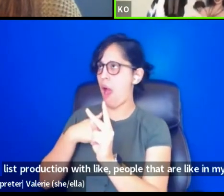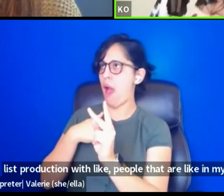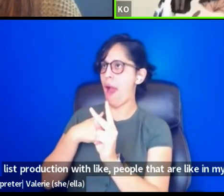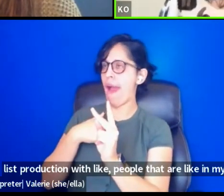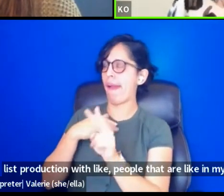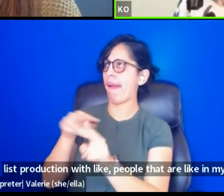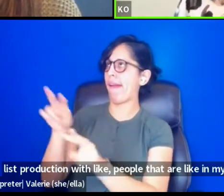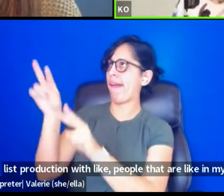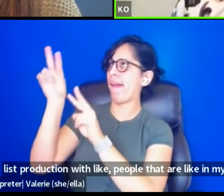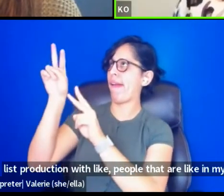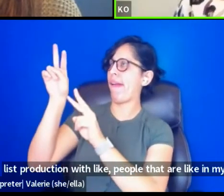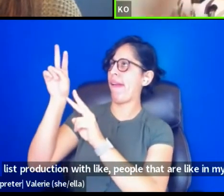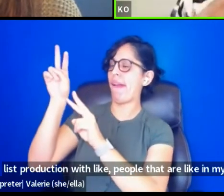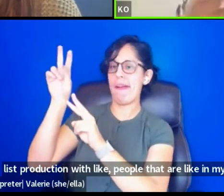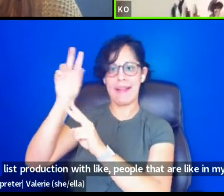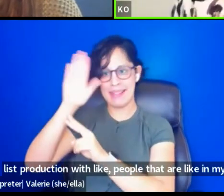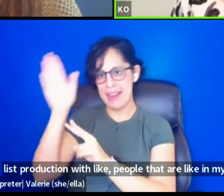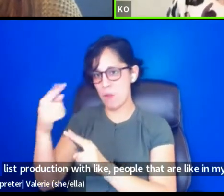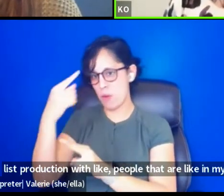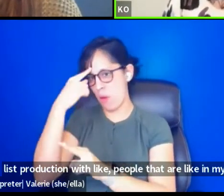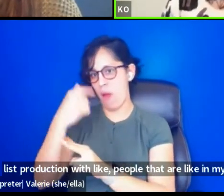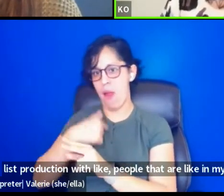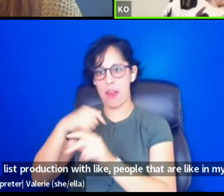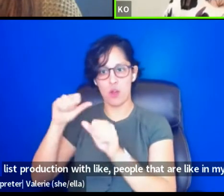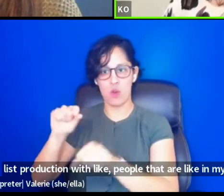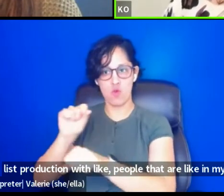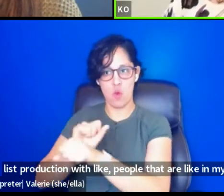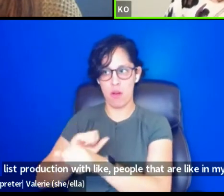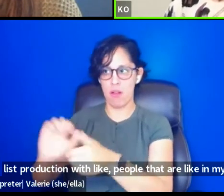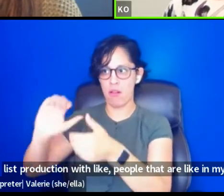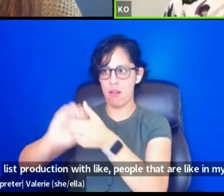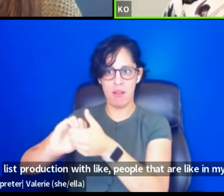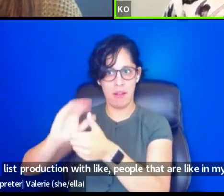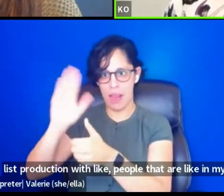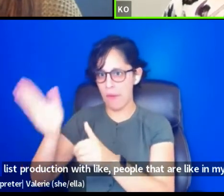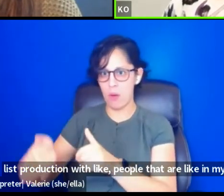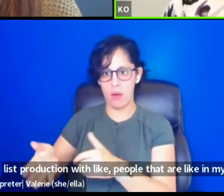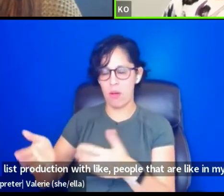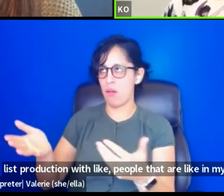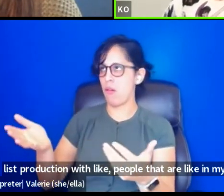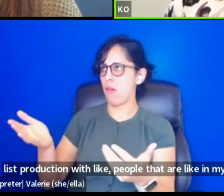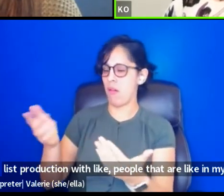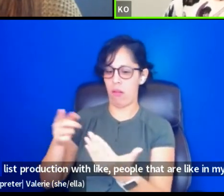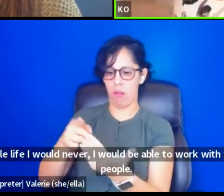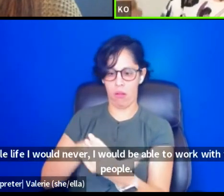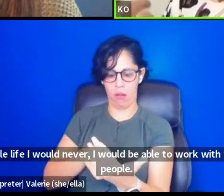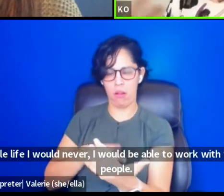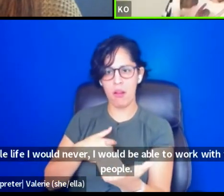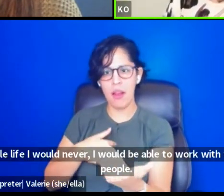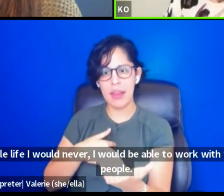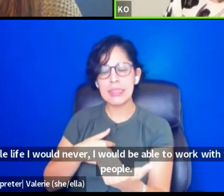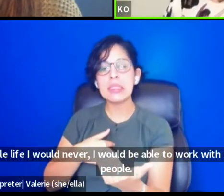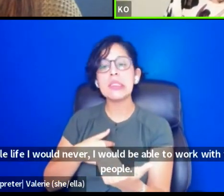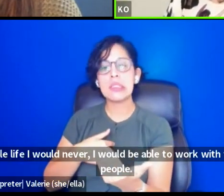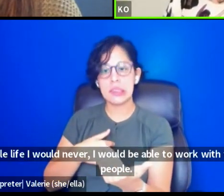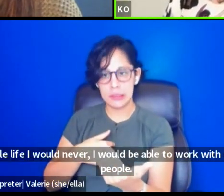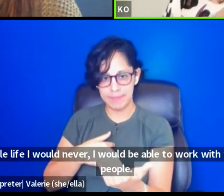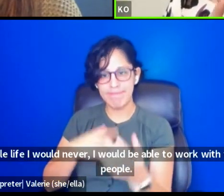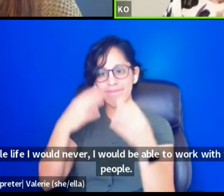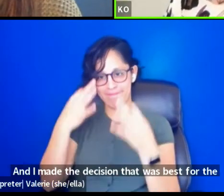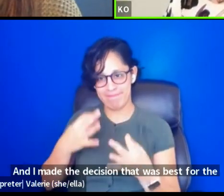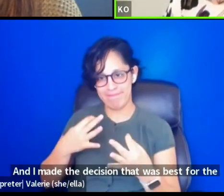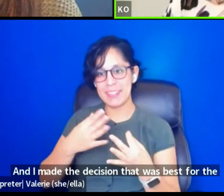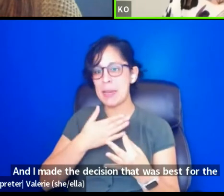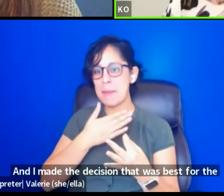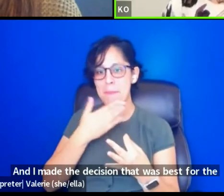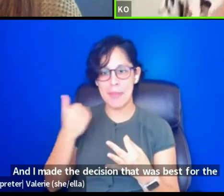whole life, I would never, I would be able to work with these people and I made the decision that was best for